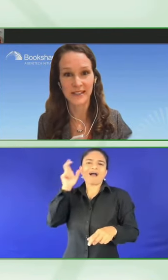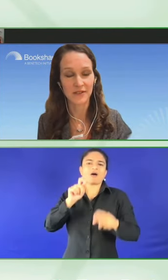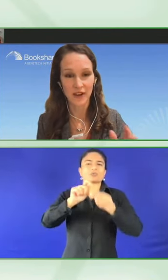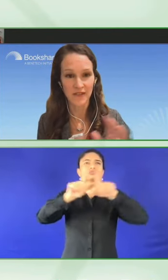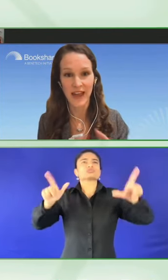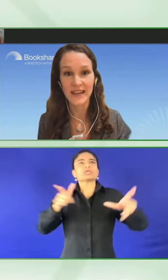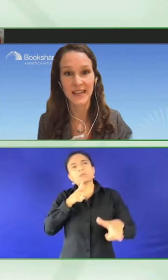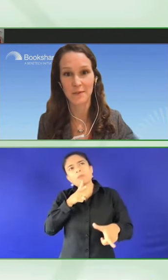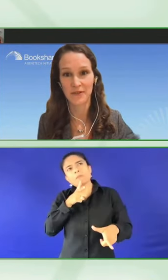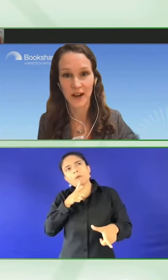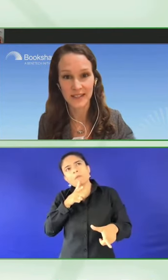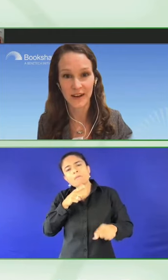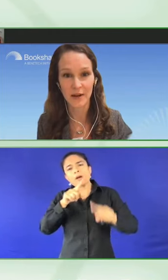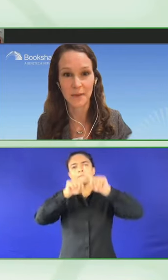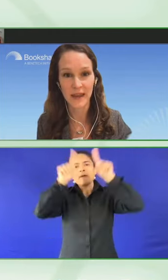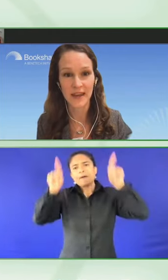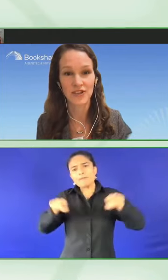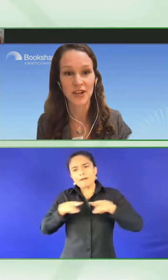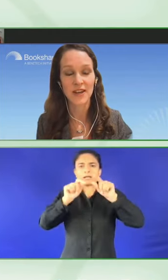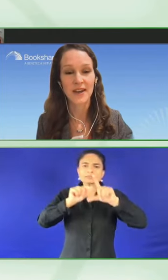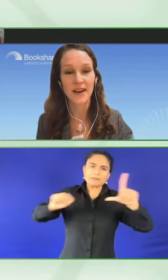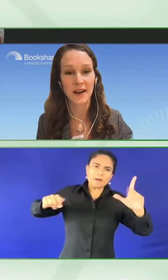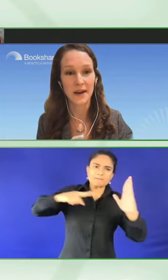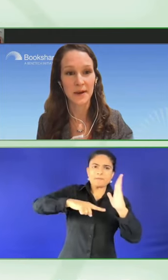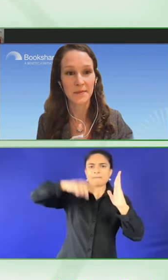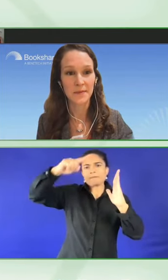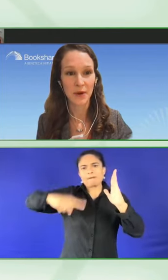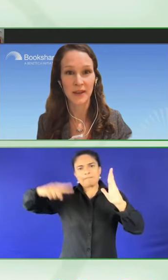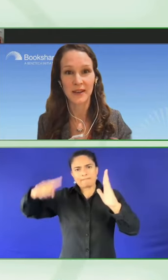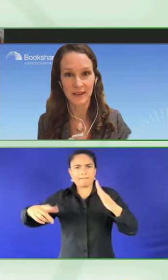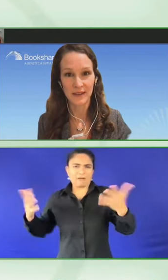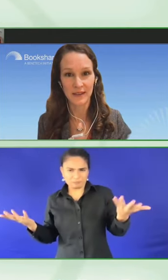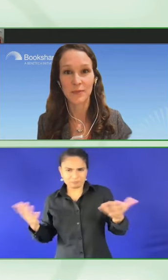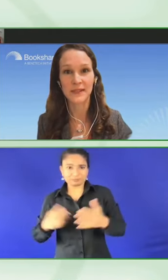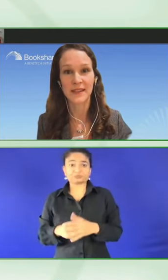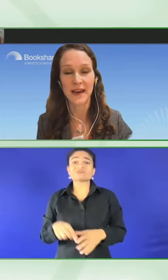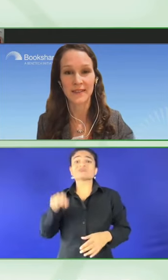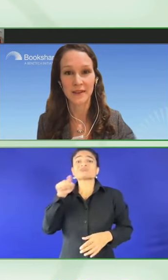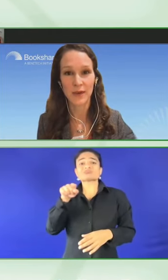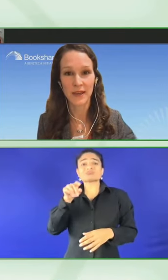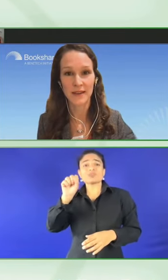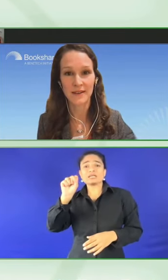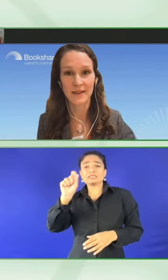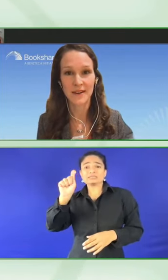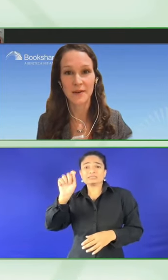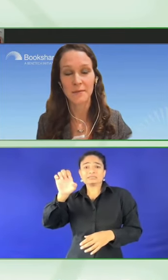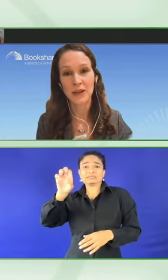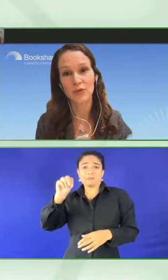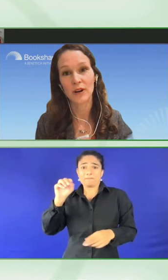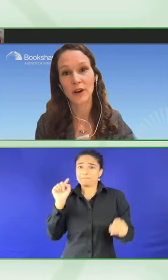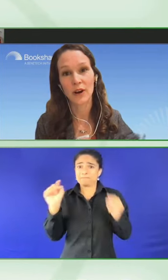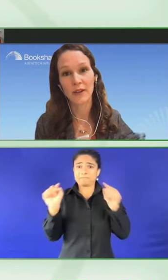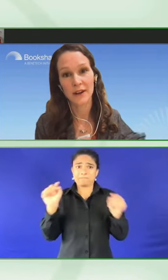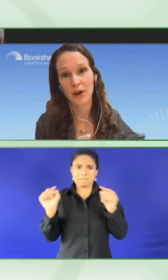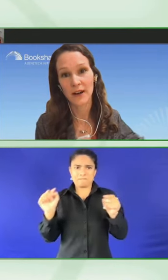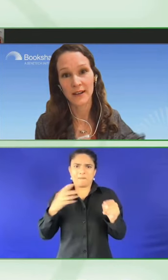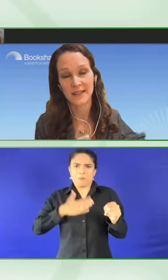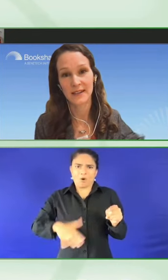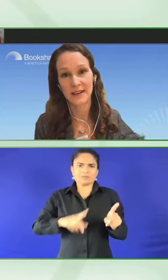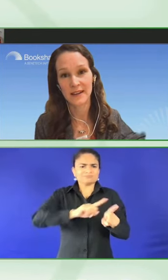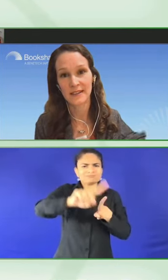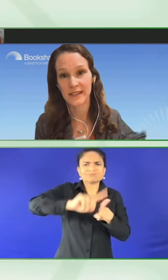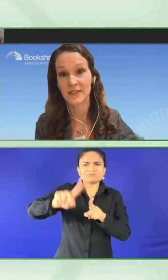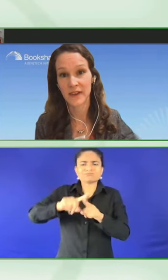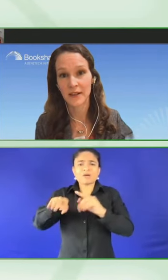process of any type of content on a page in the hopes that we can make sure that all